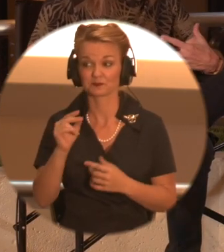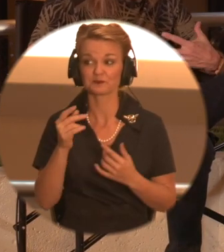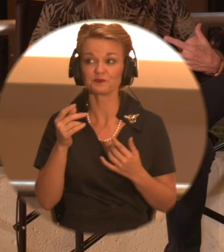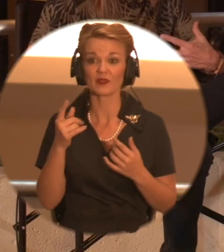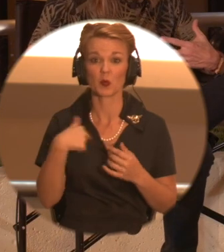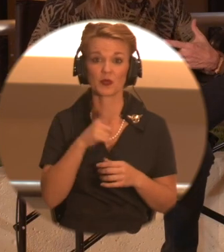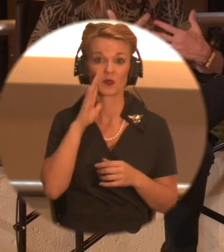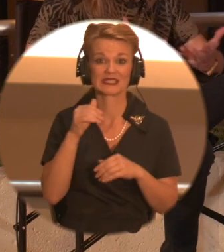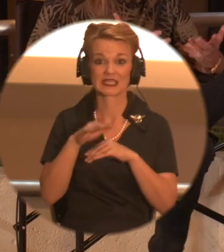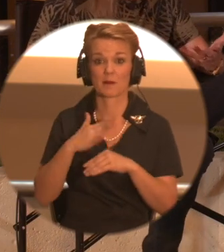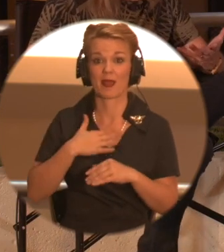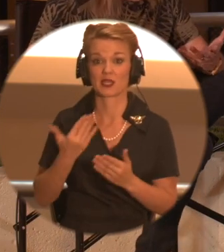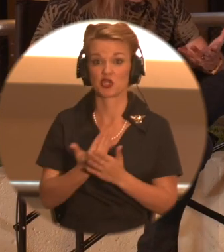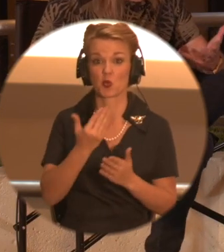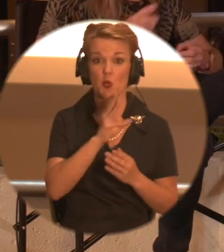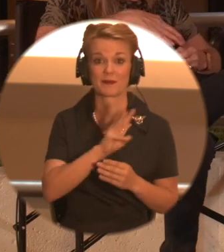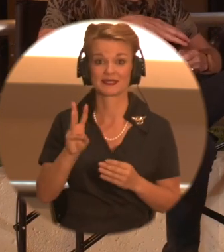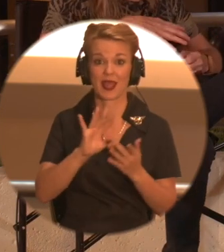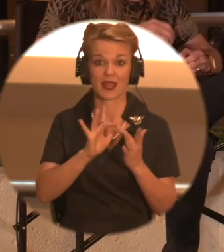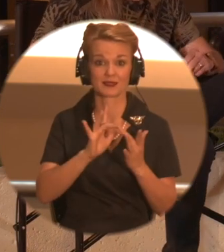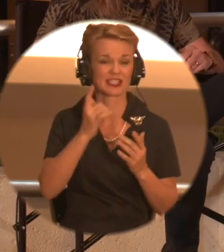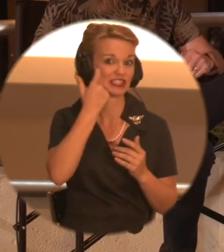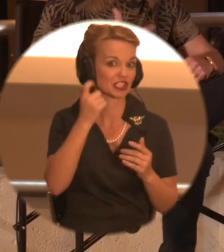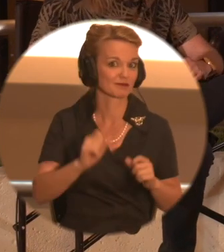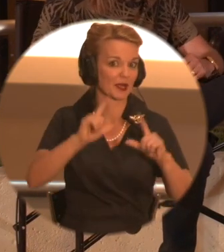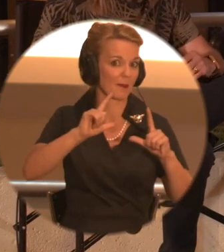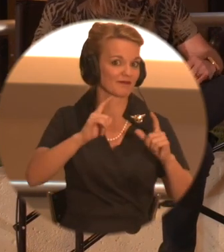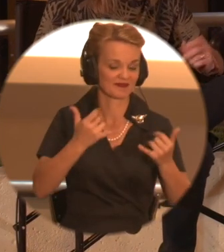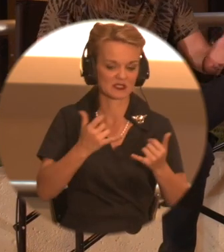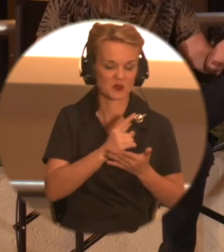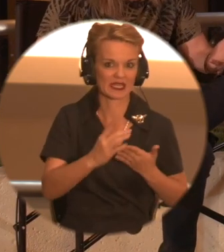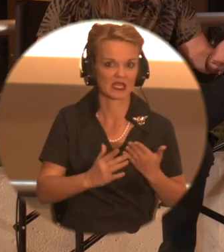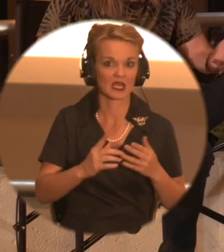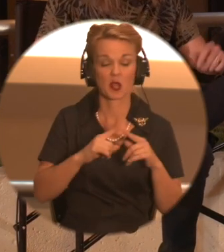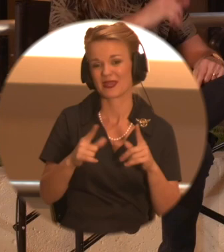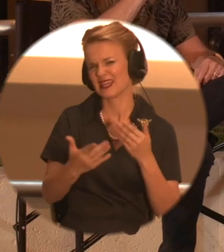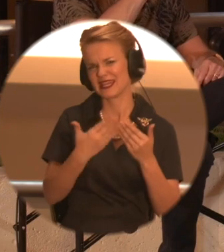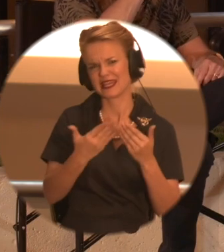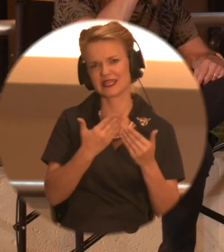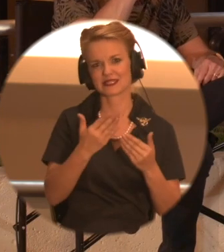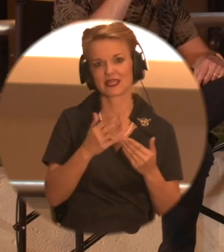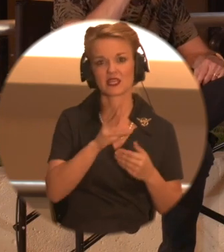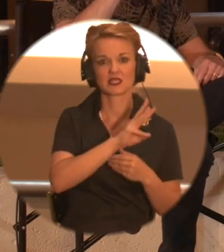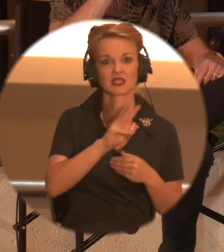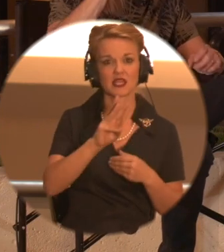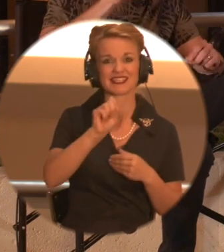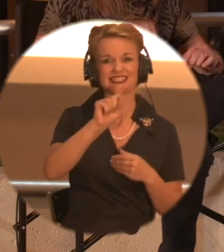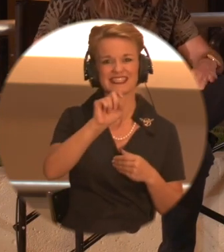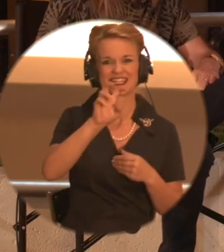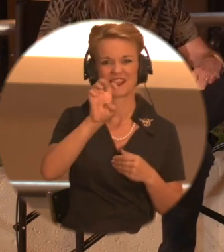my new website, which I've just put up, okay, over this weekend. Oh, that's busy weekend. Okay. website, stevewitmeyer